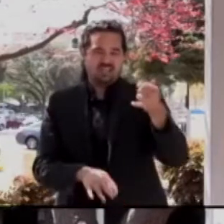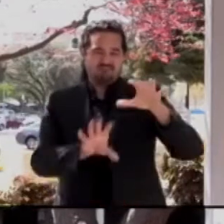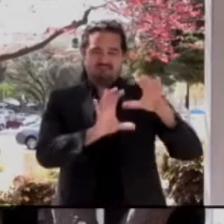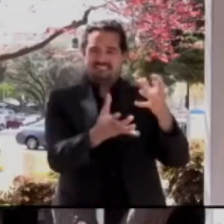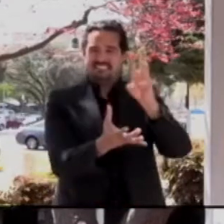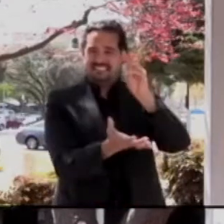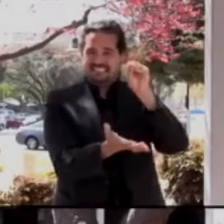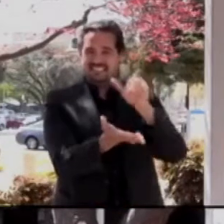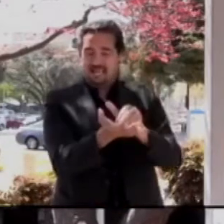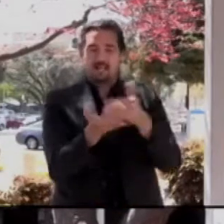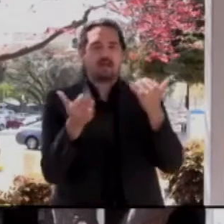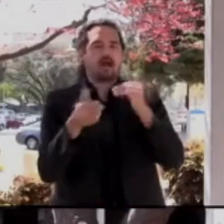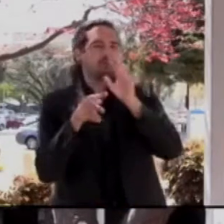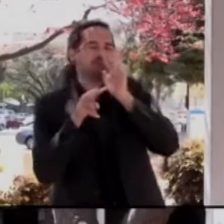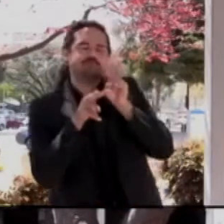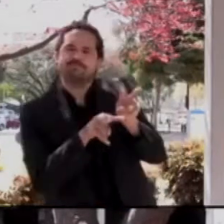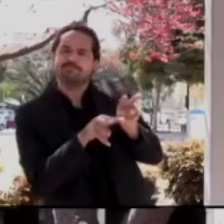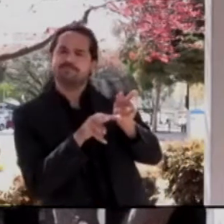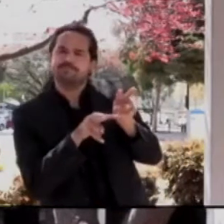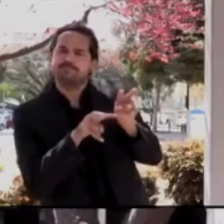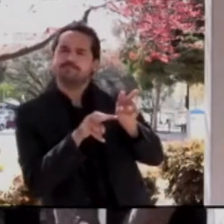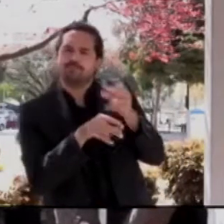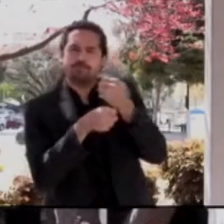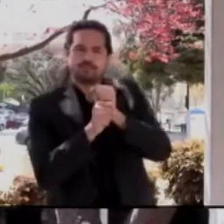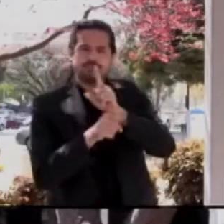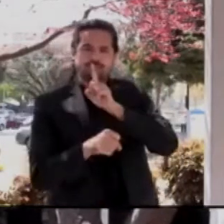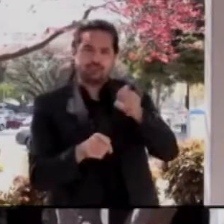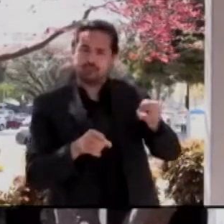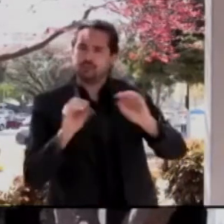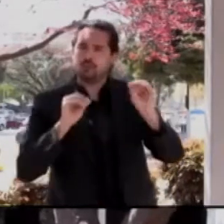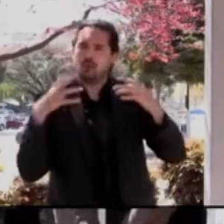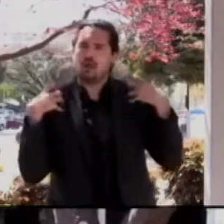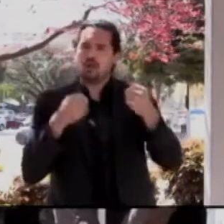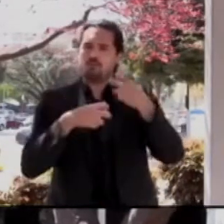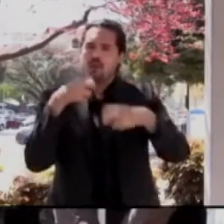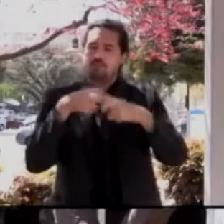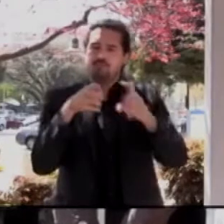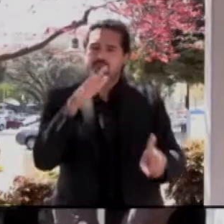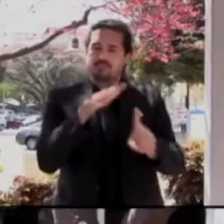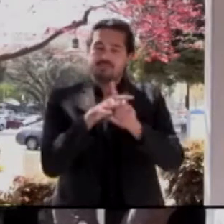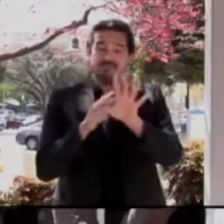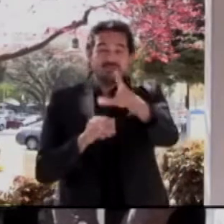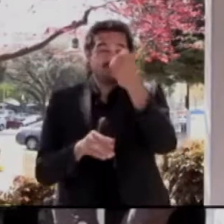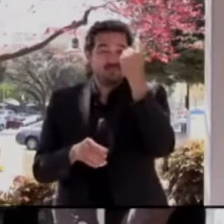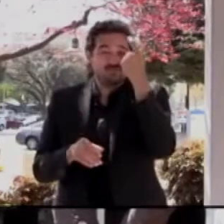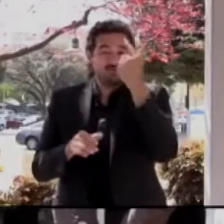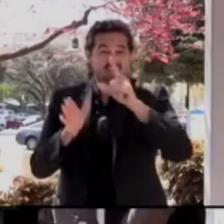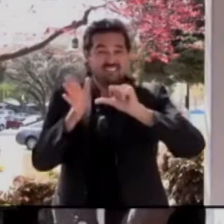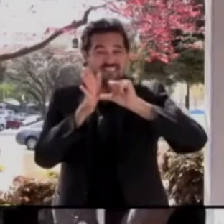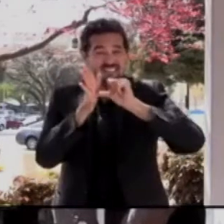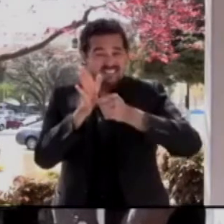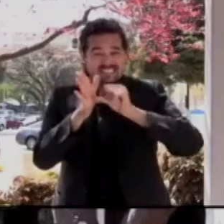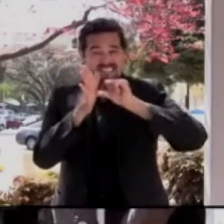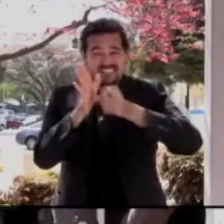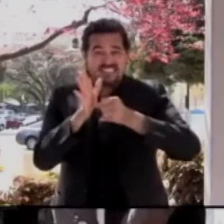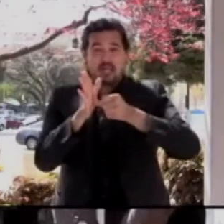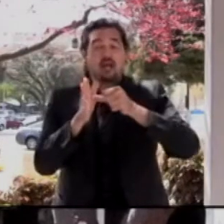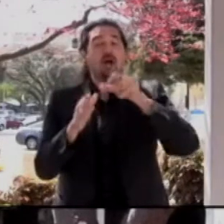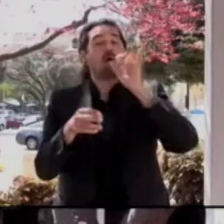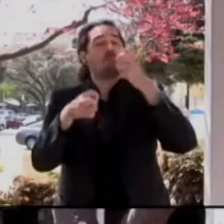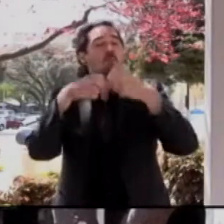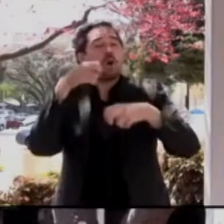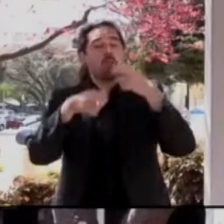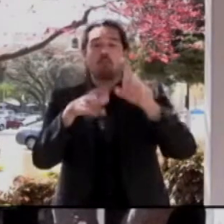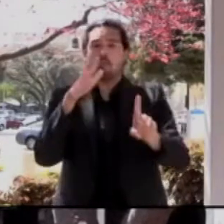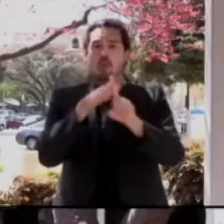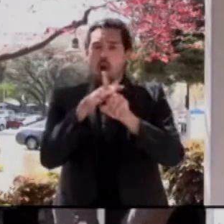these complications that are being reported are extremely, extremely rare. All the cases, just to give